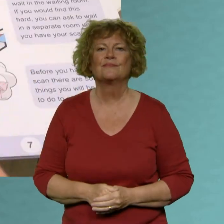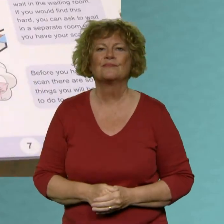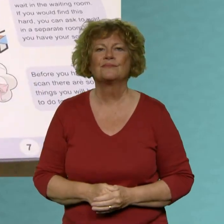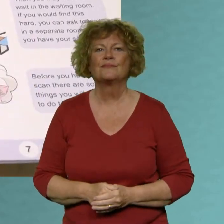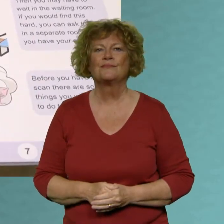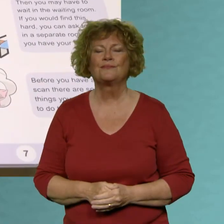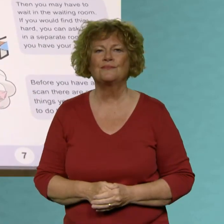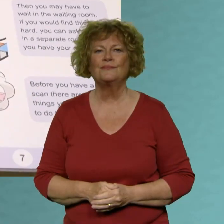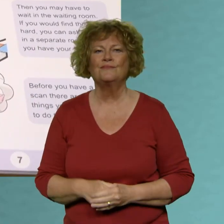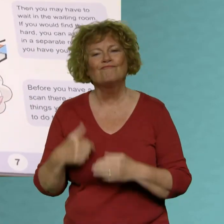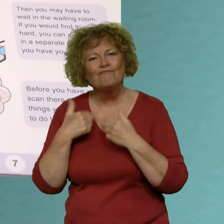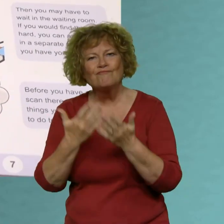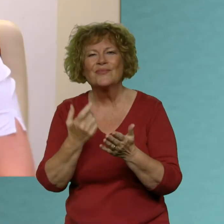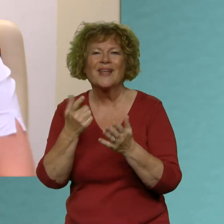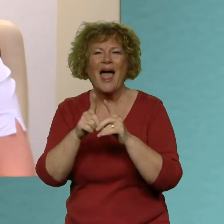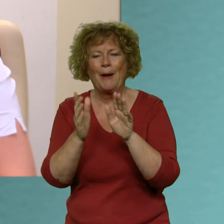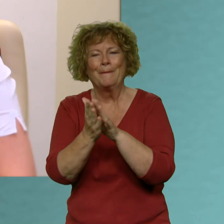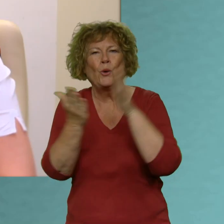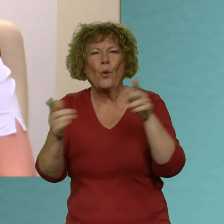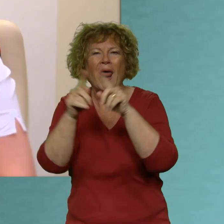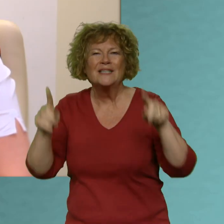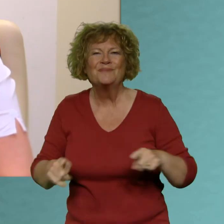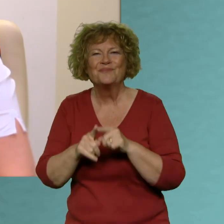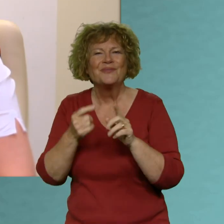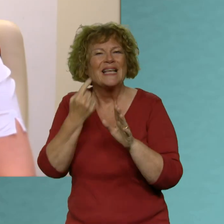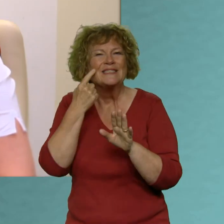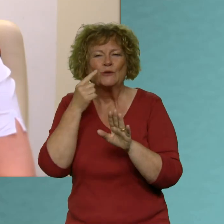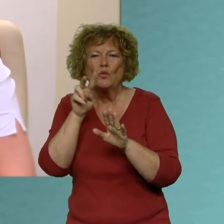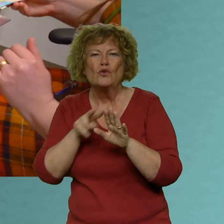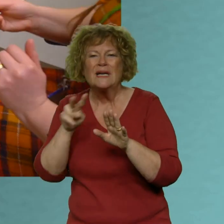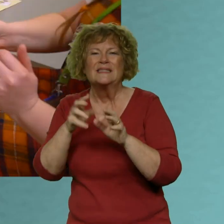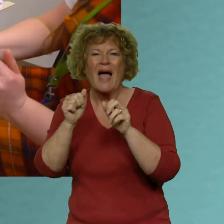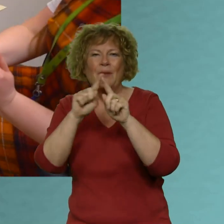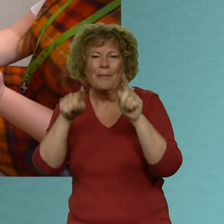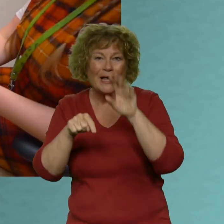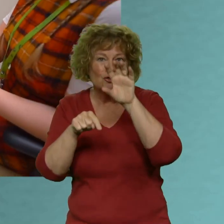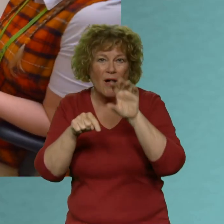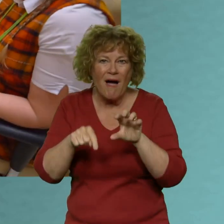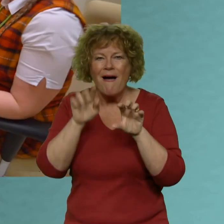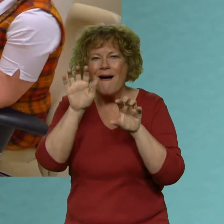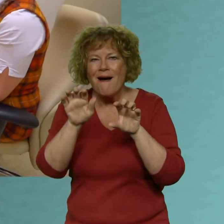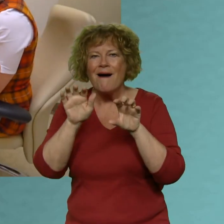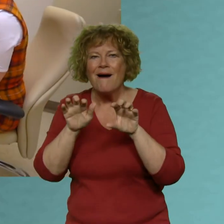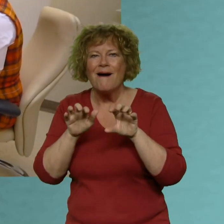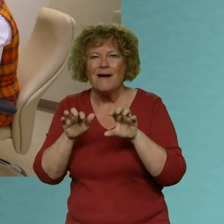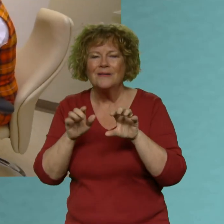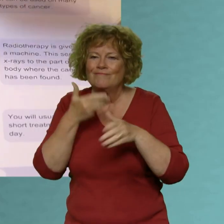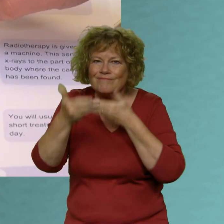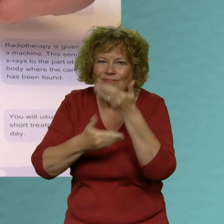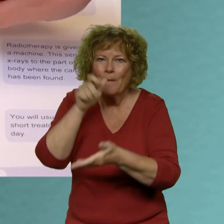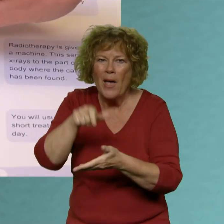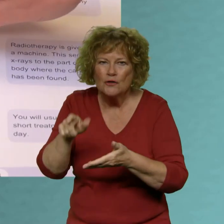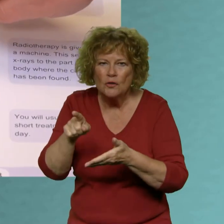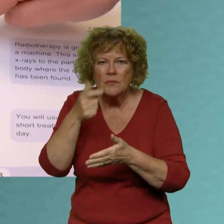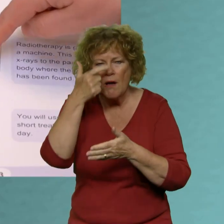we provide easy read booklets for the patients to help them understand what we're going to be offering they're excellent booklets that show in